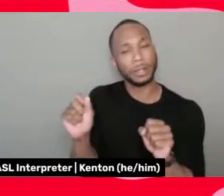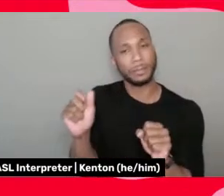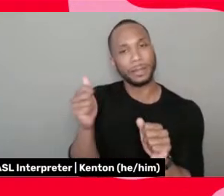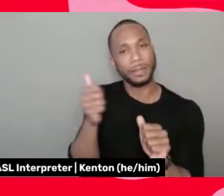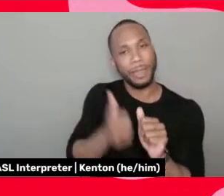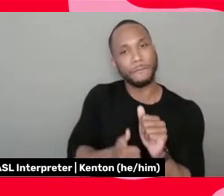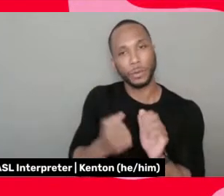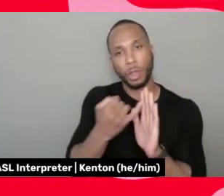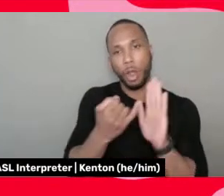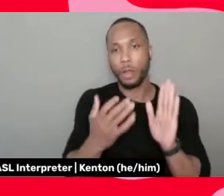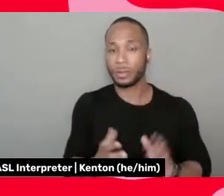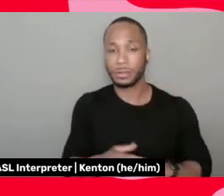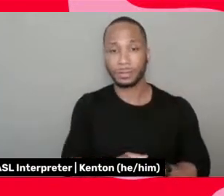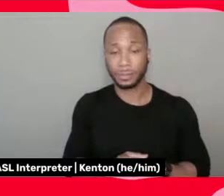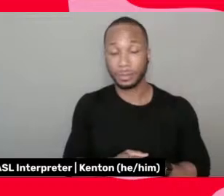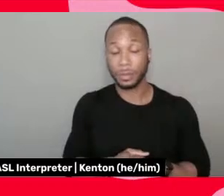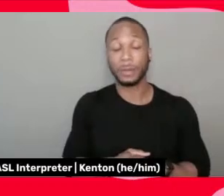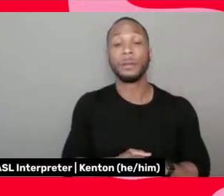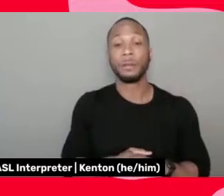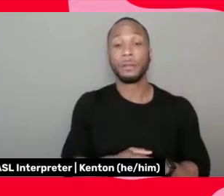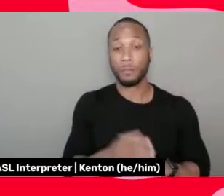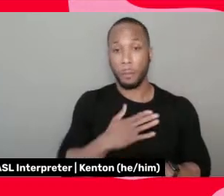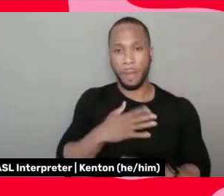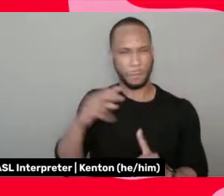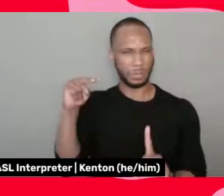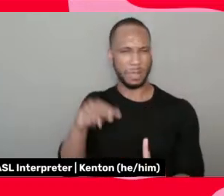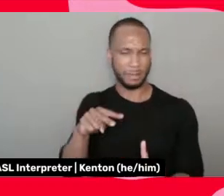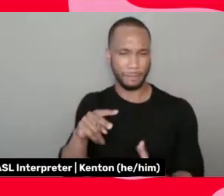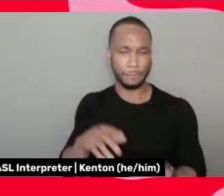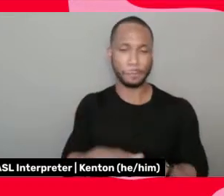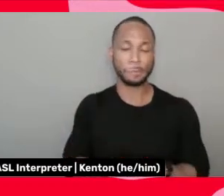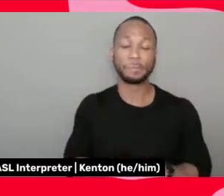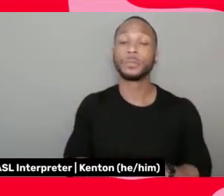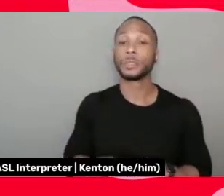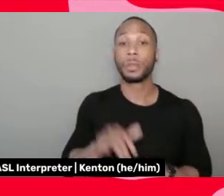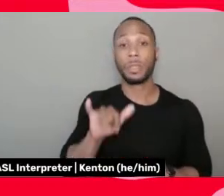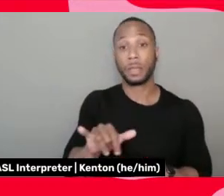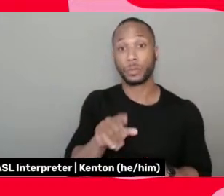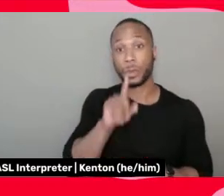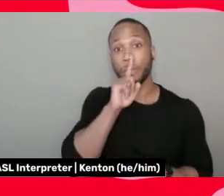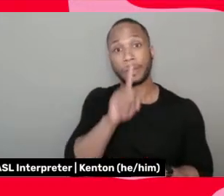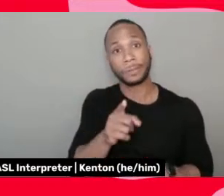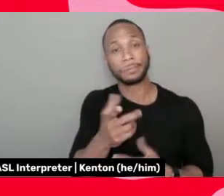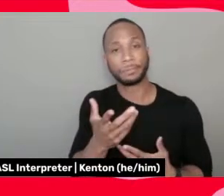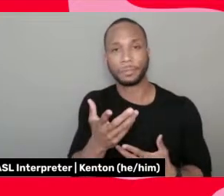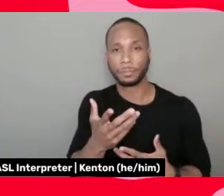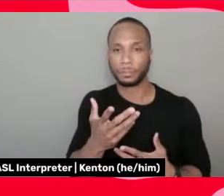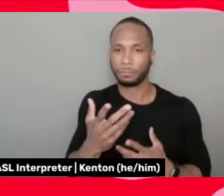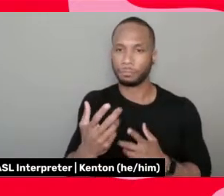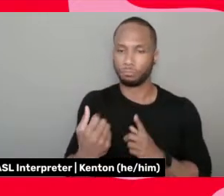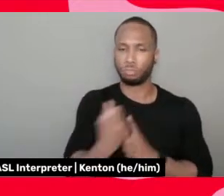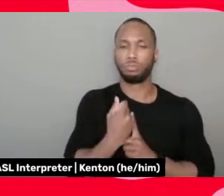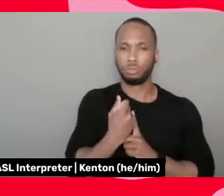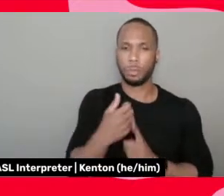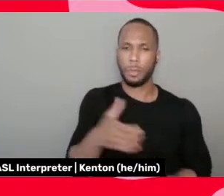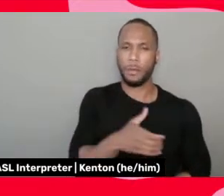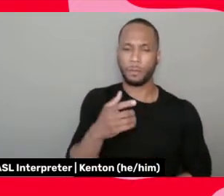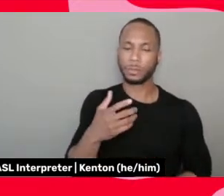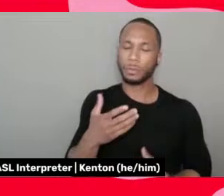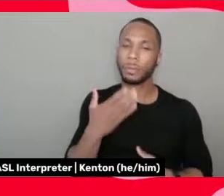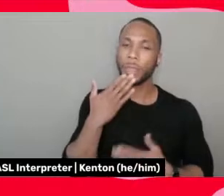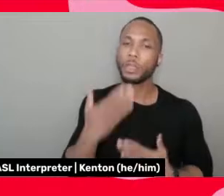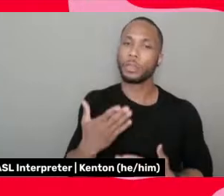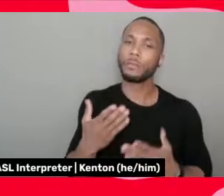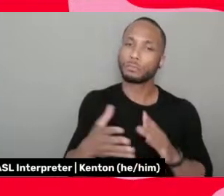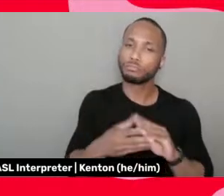artist, um, at least from, from my perspective. So that, that's what made it very powerful. Thank you. Thank you for telling this,